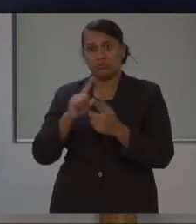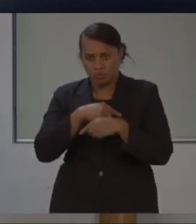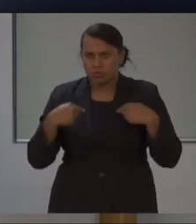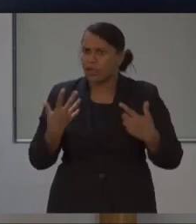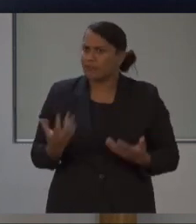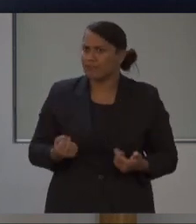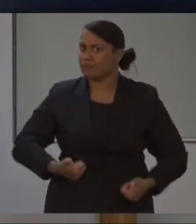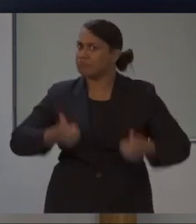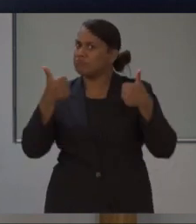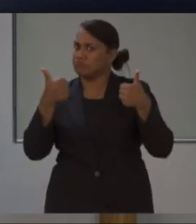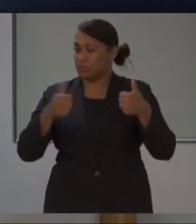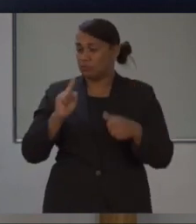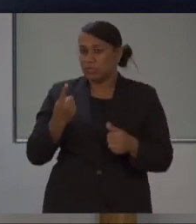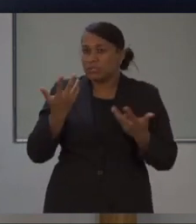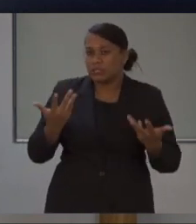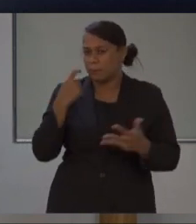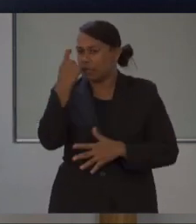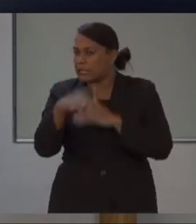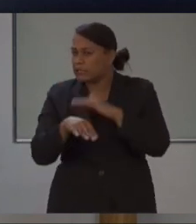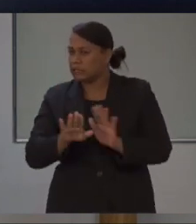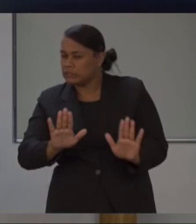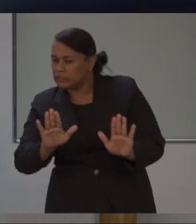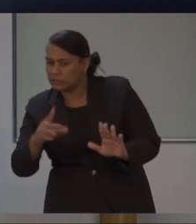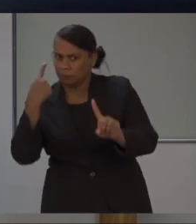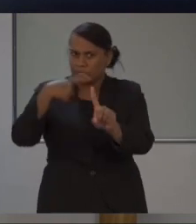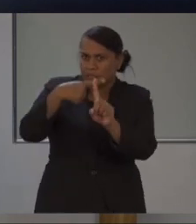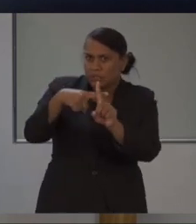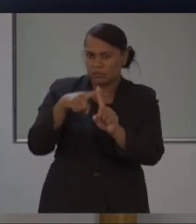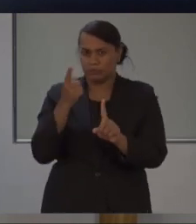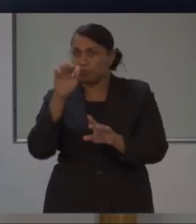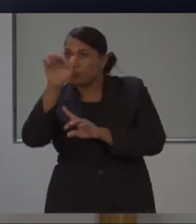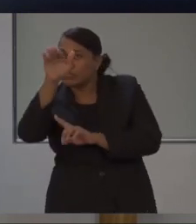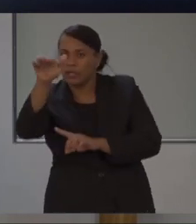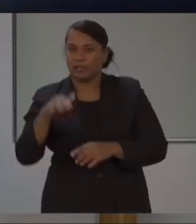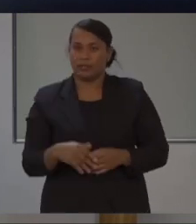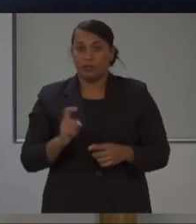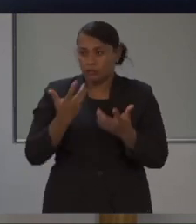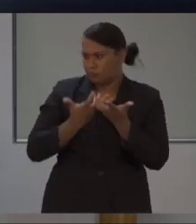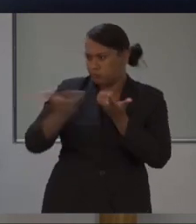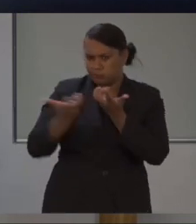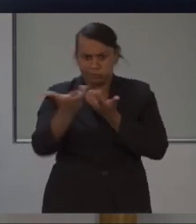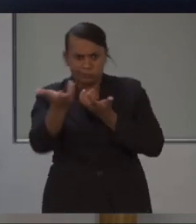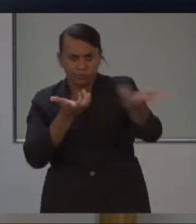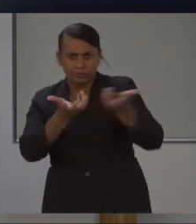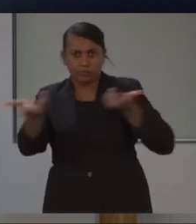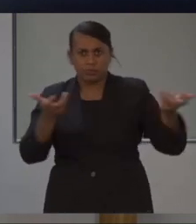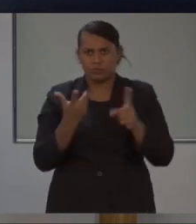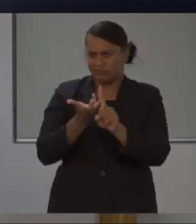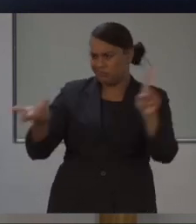optimism. We have isolated every close contact of every case of the virus in our country,